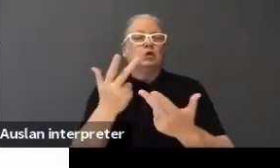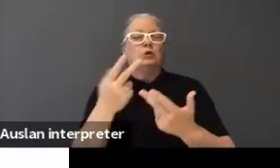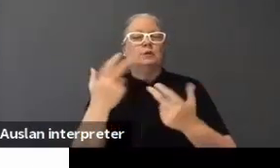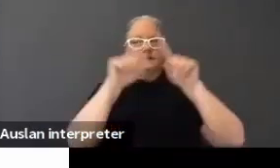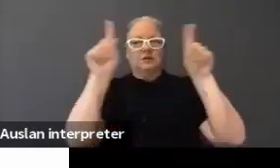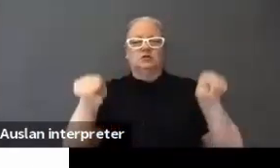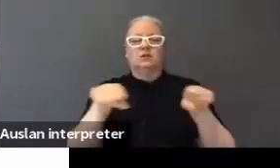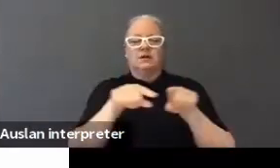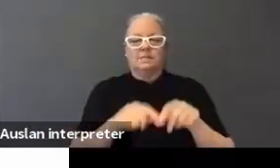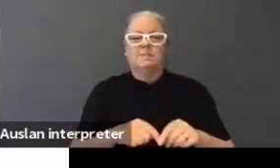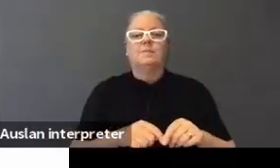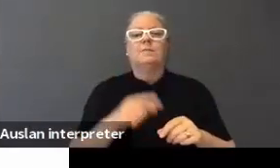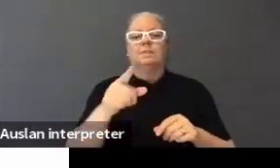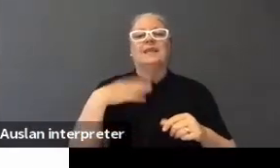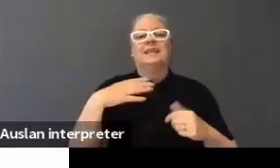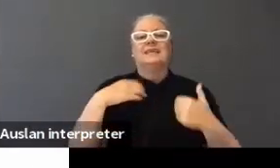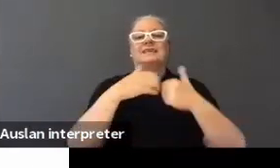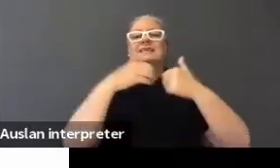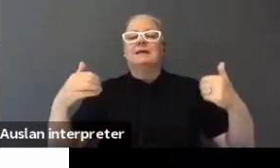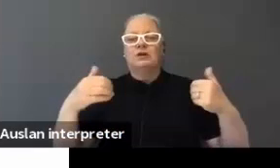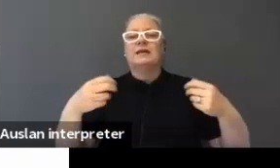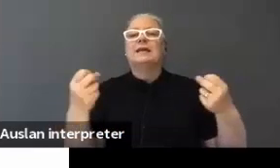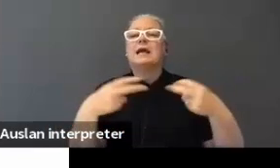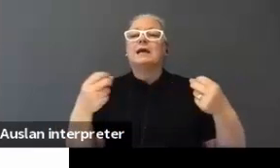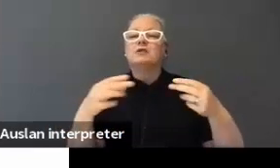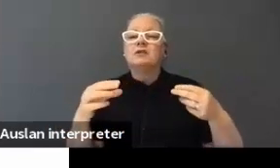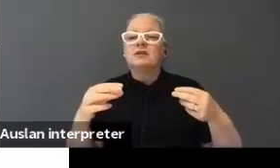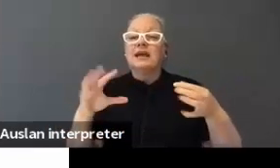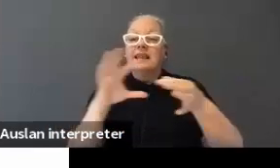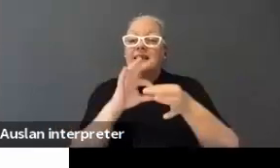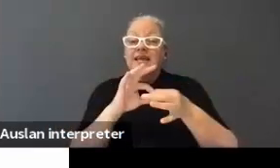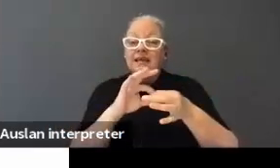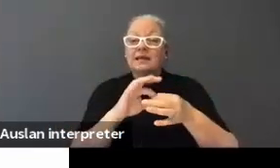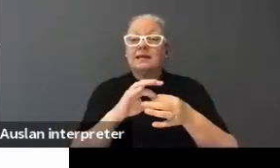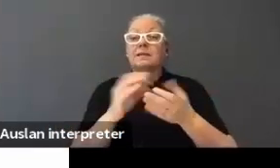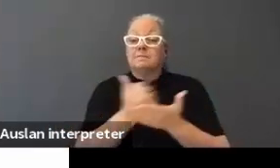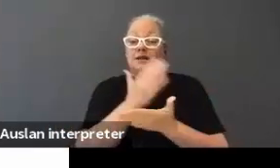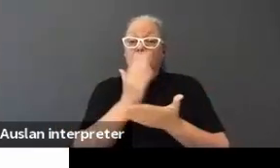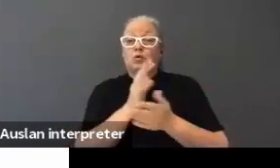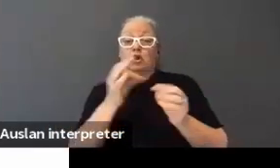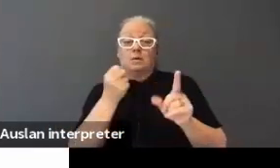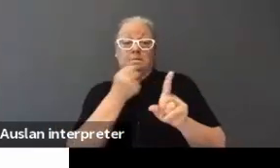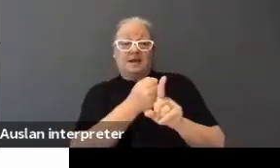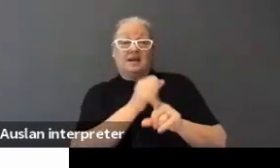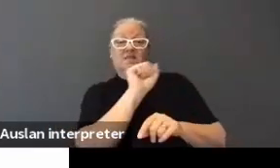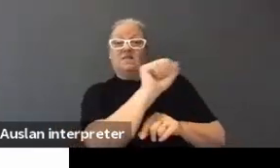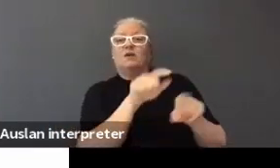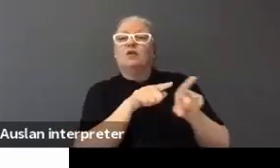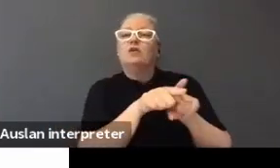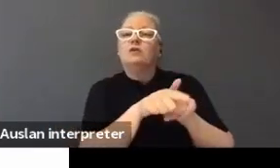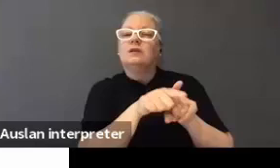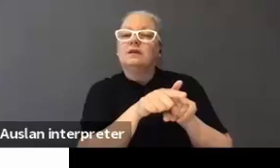Use a separate link for captioning where possible so long as it's not going to impact the learning of somebody else. We have